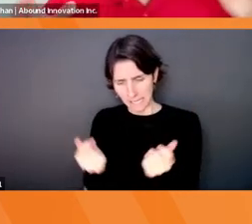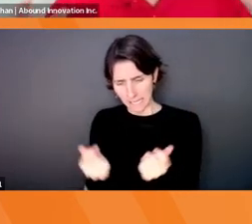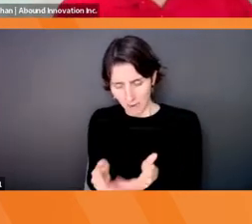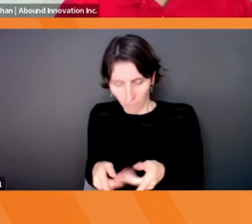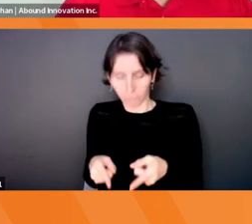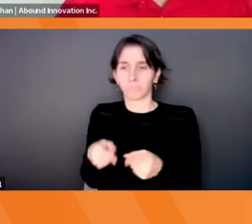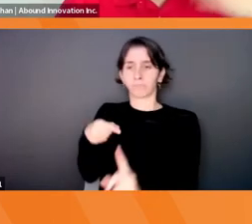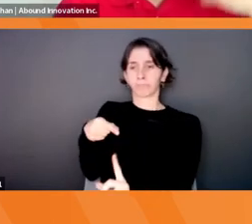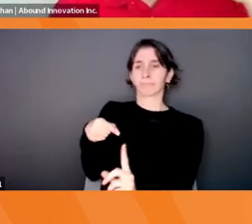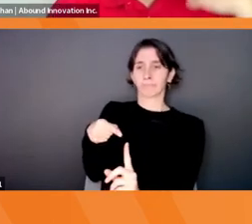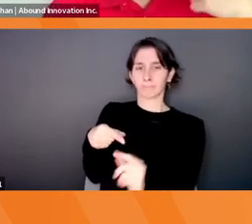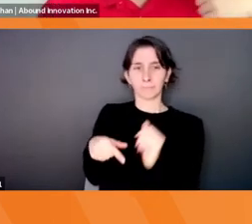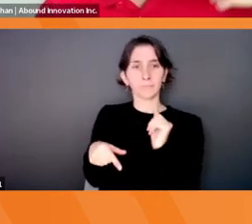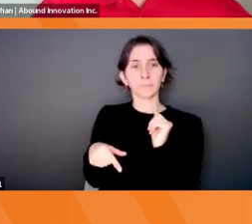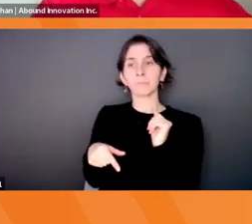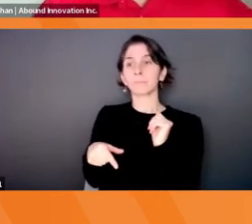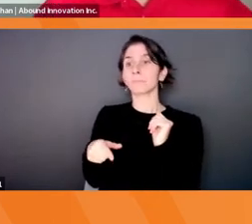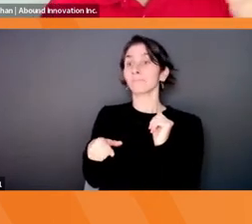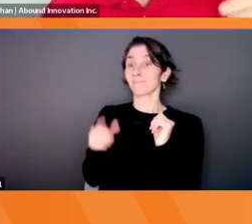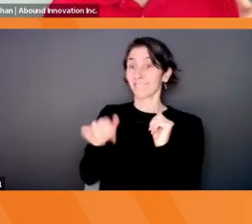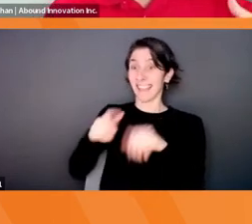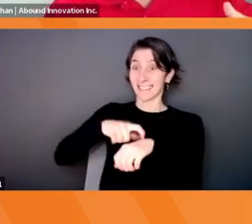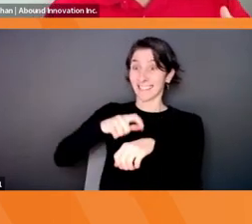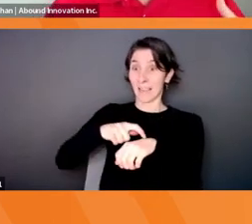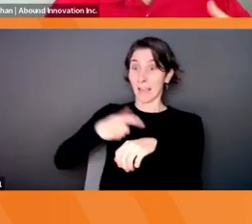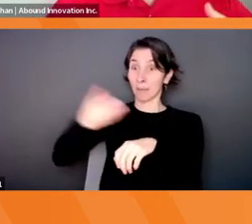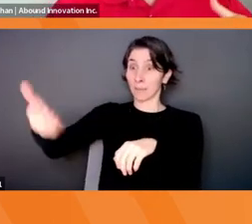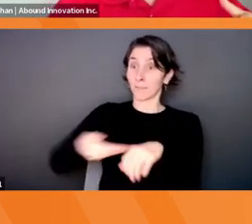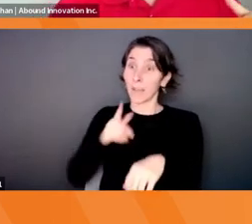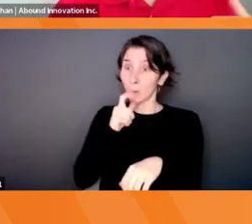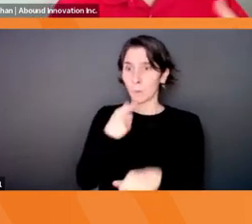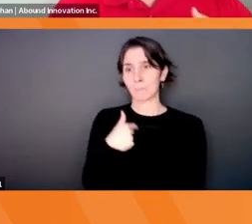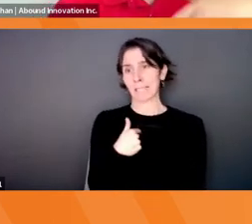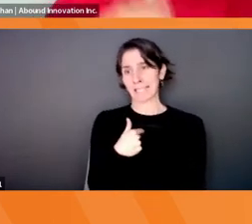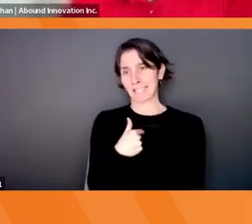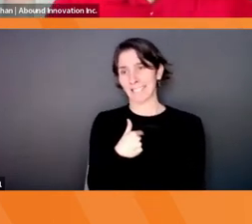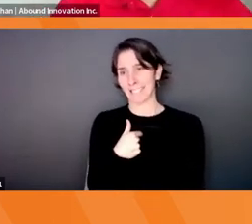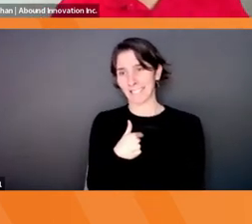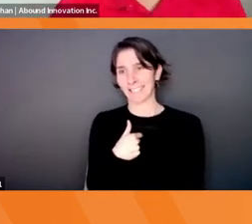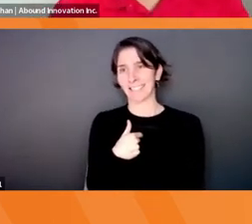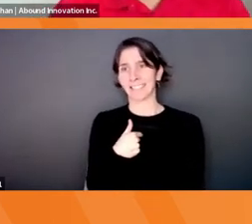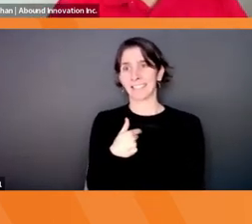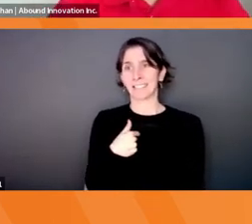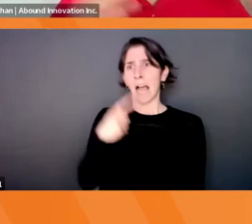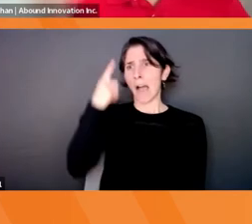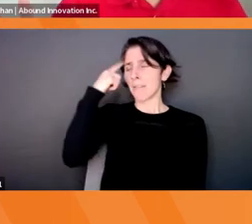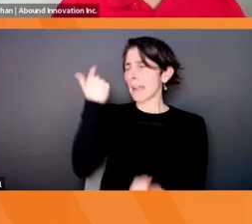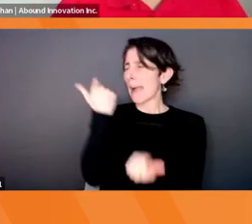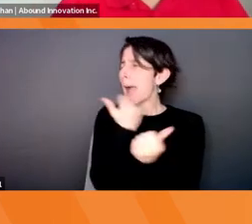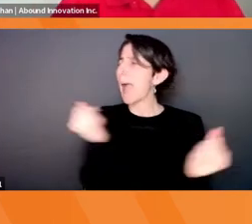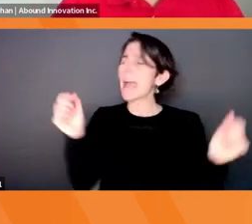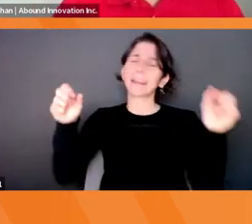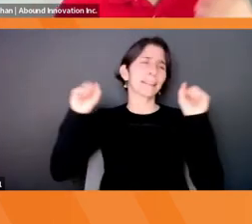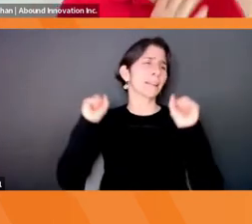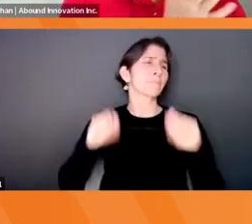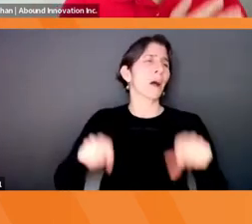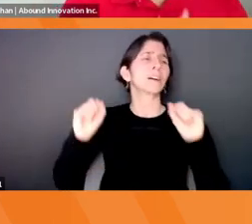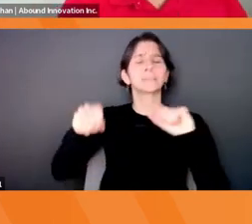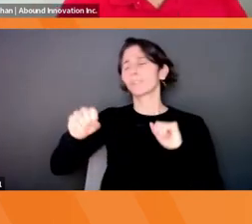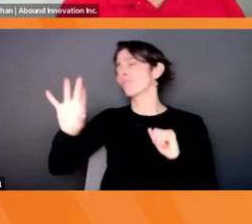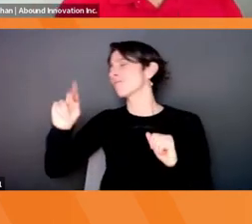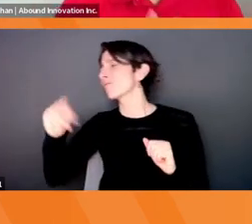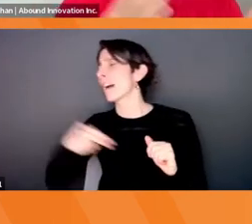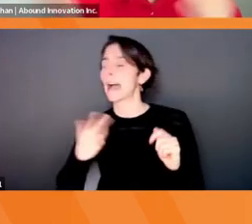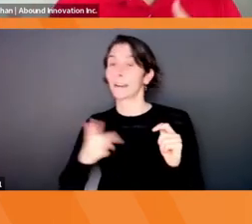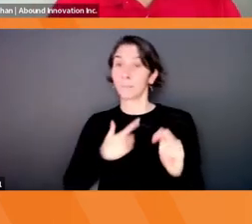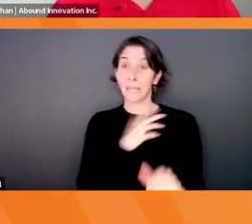is a time when you want to bring in people like me, to your sessions, because I think that everything's possible. And it's just lots of fun. I gain energy